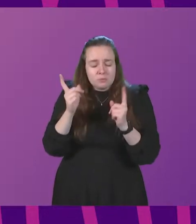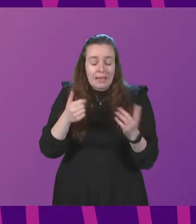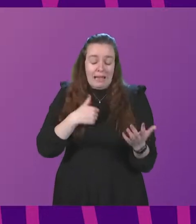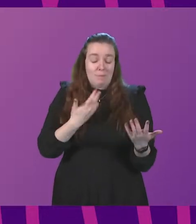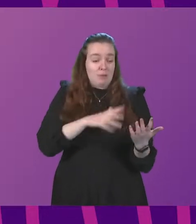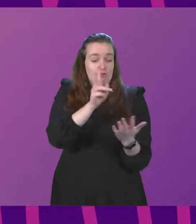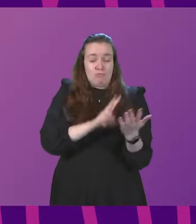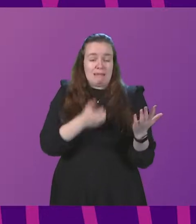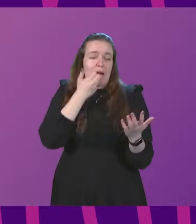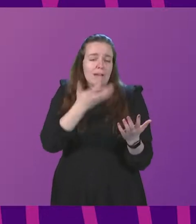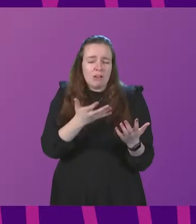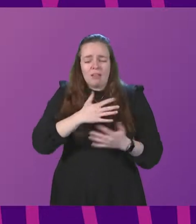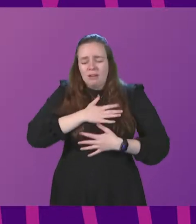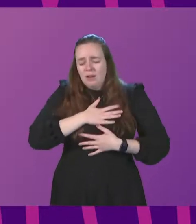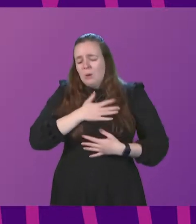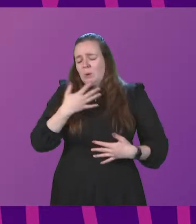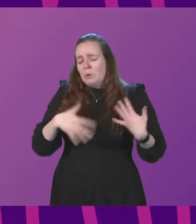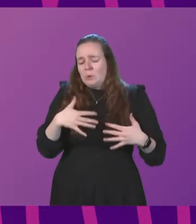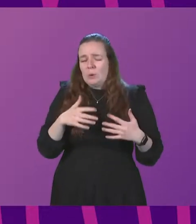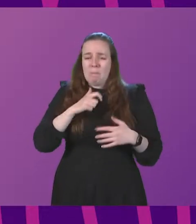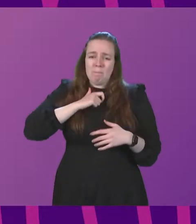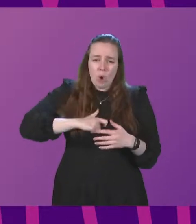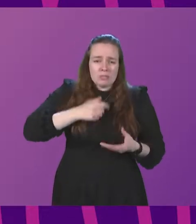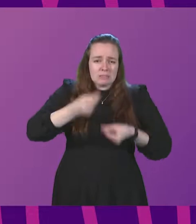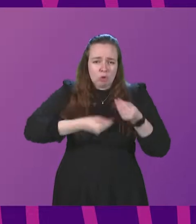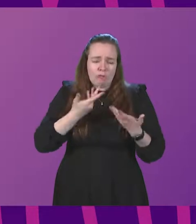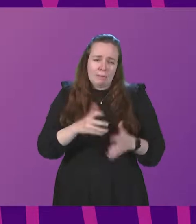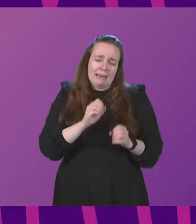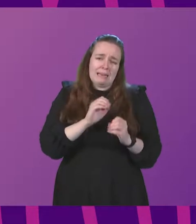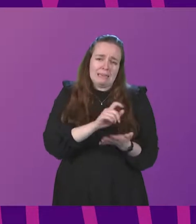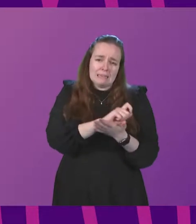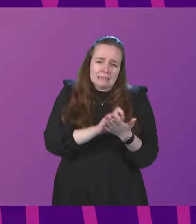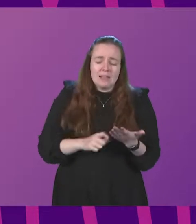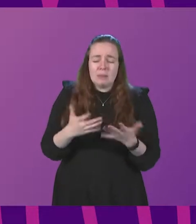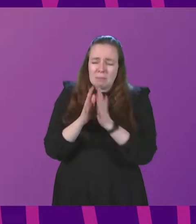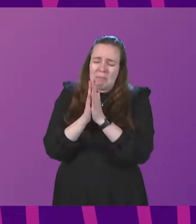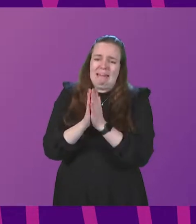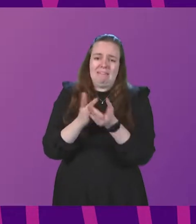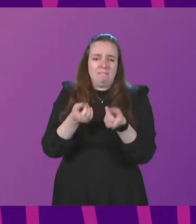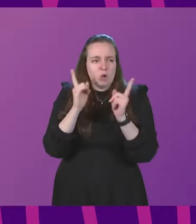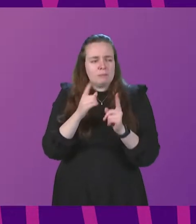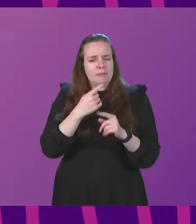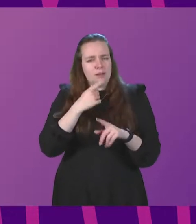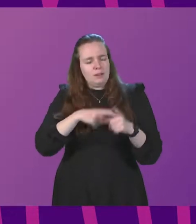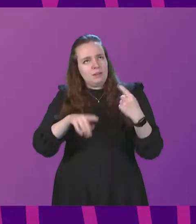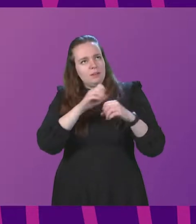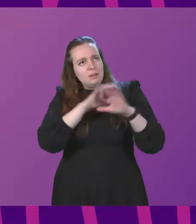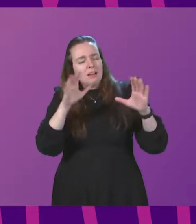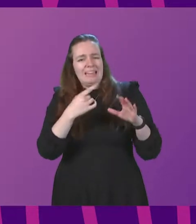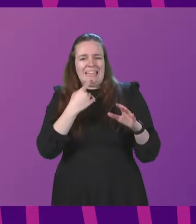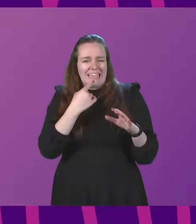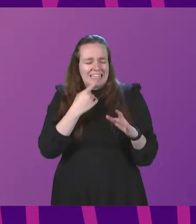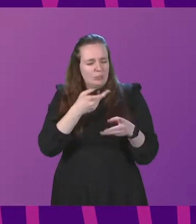daily basis the heartbreaking personal stories that they have been sharing. They have been pleading with the First Minister to make it easier for them to see their loved ones.